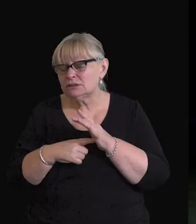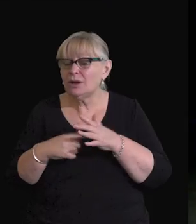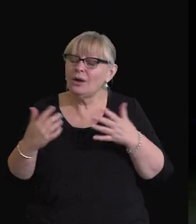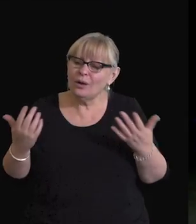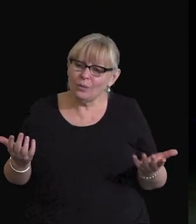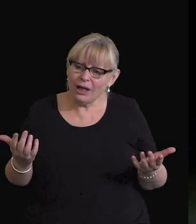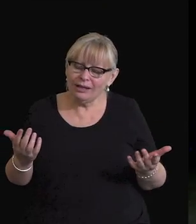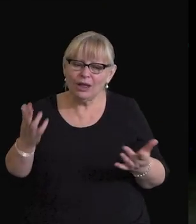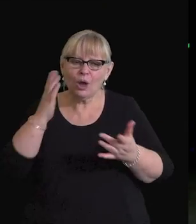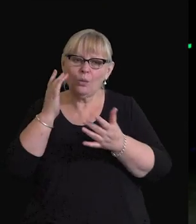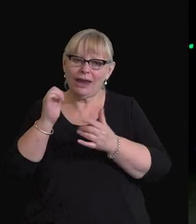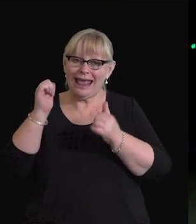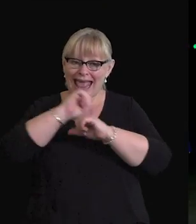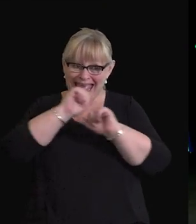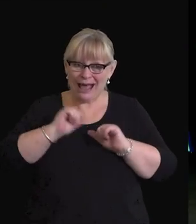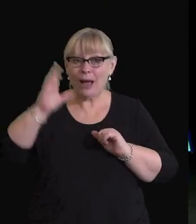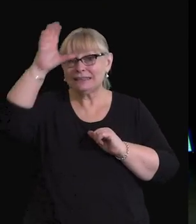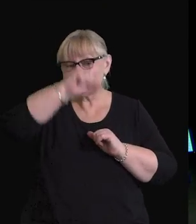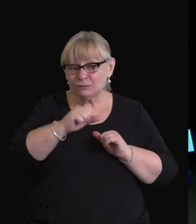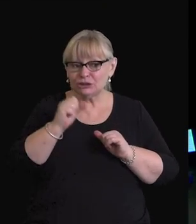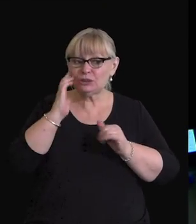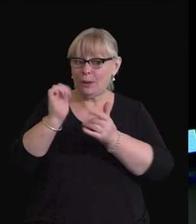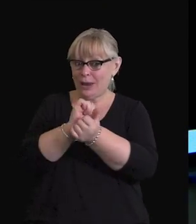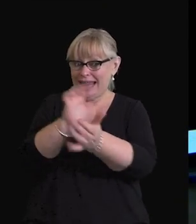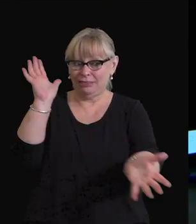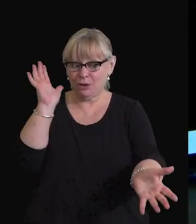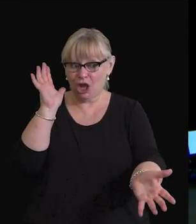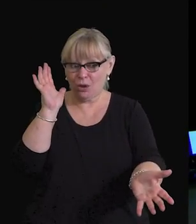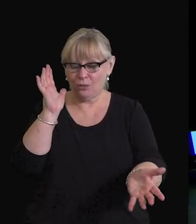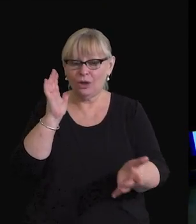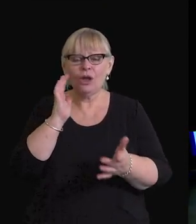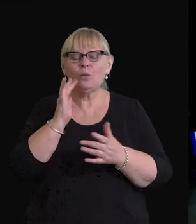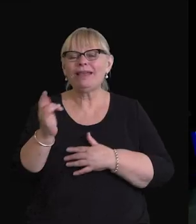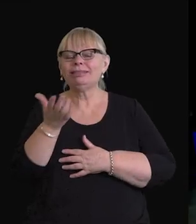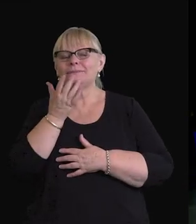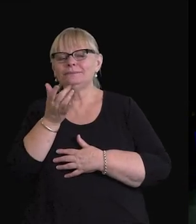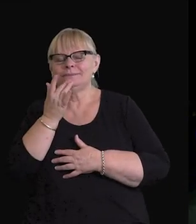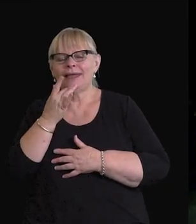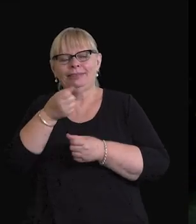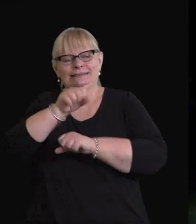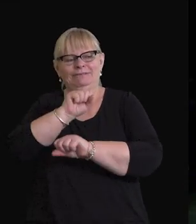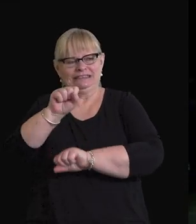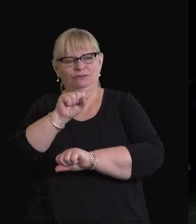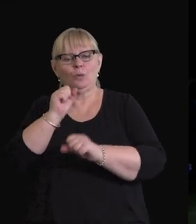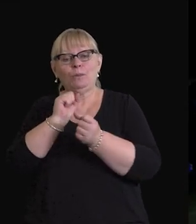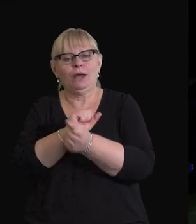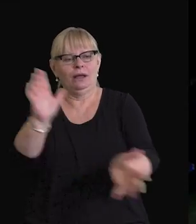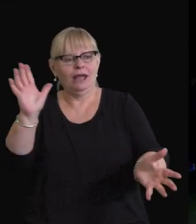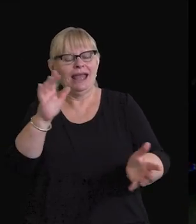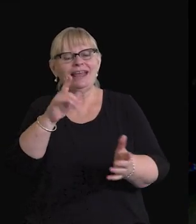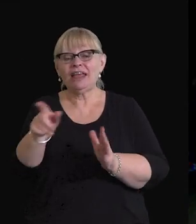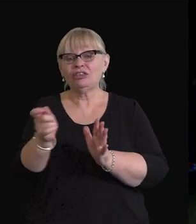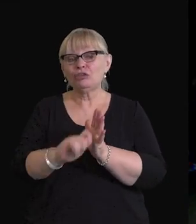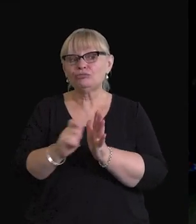Well, when we let go of our assumptions, when we strip away the pretense and the defensiveness, the writing that